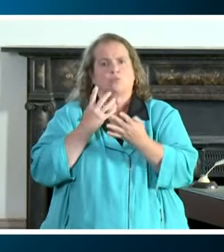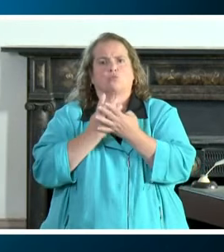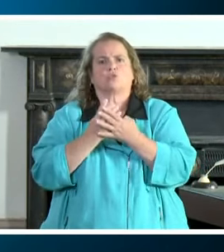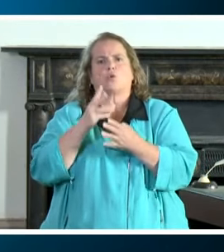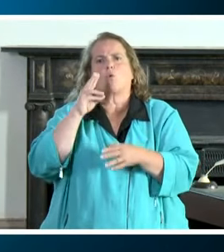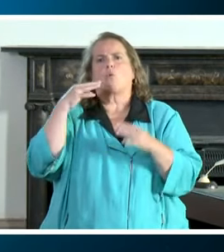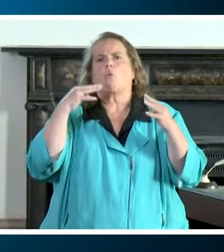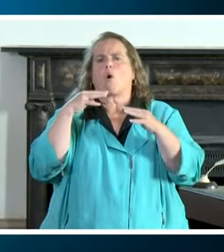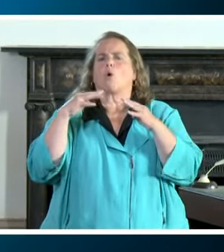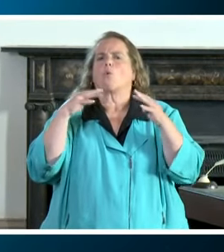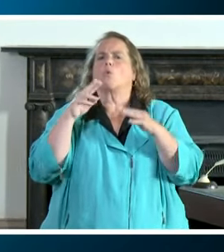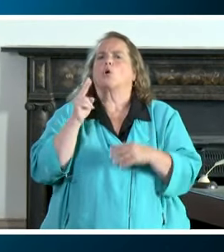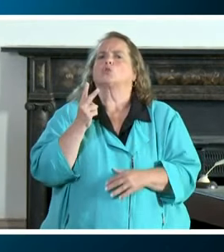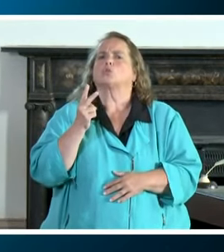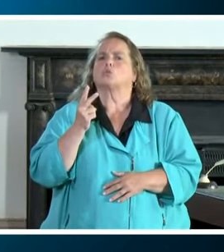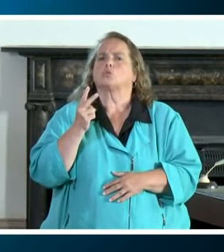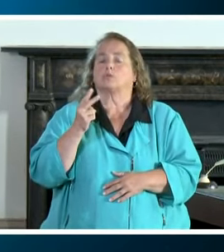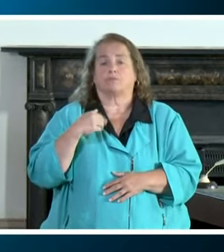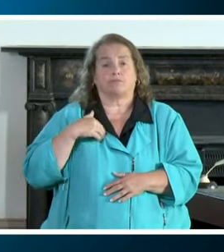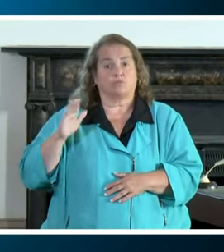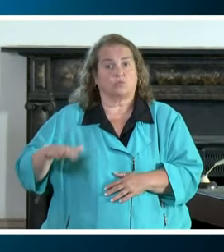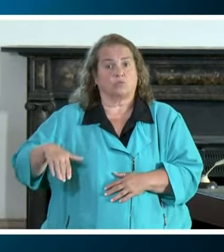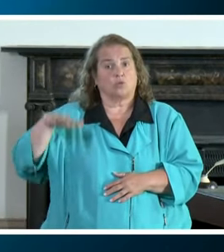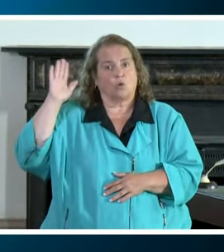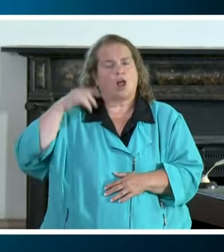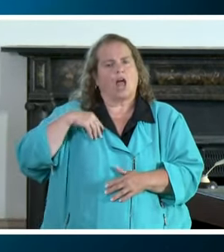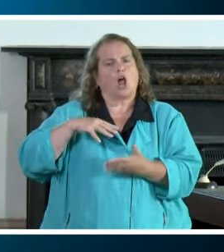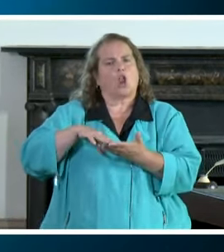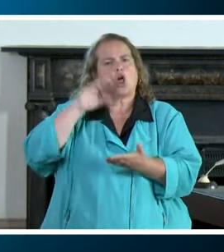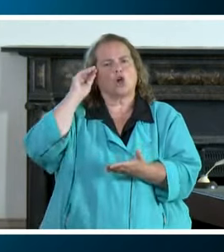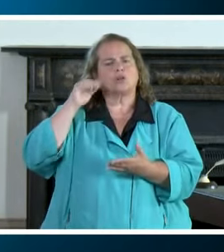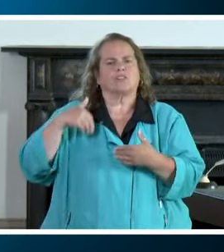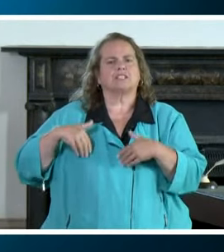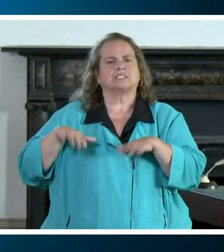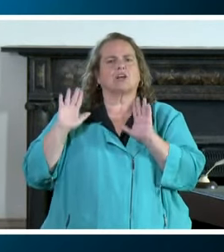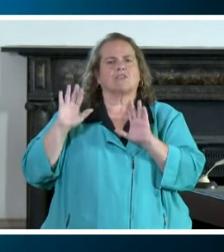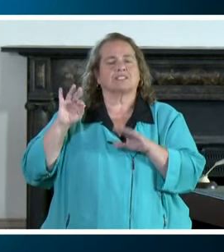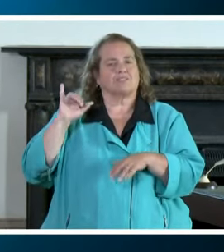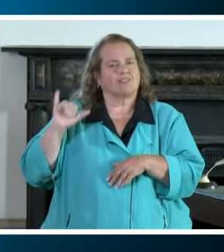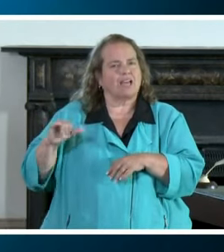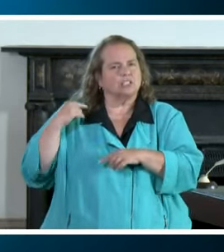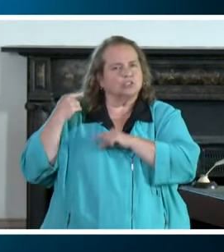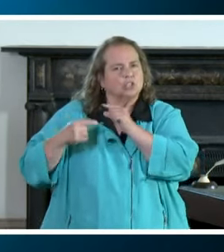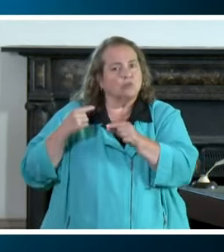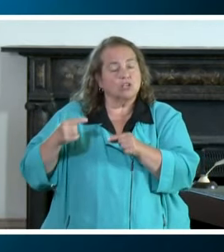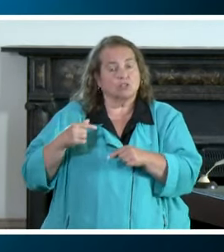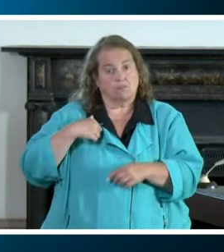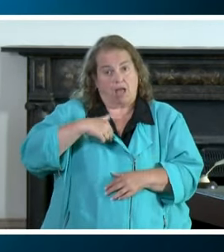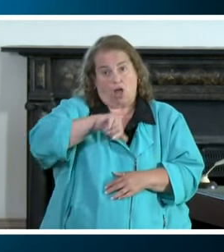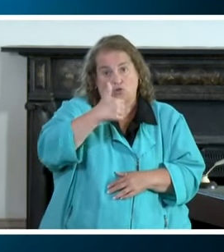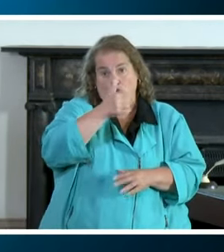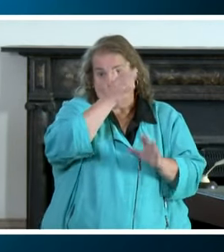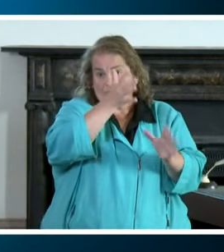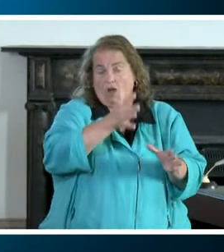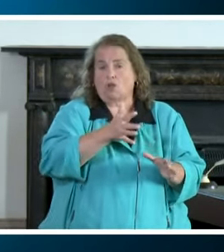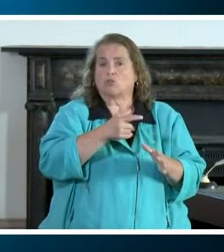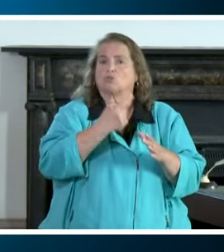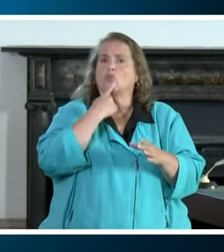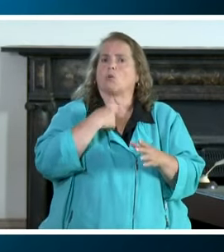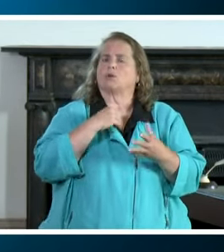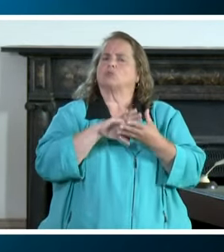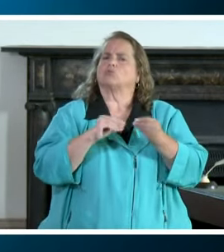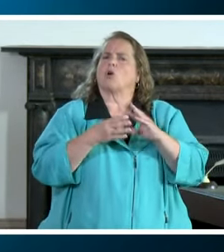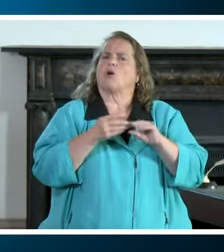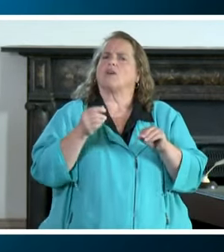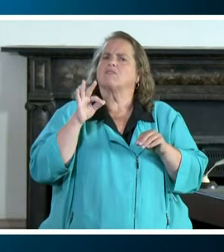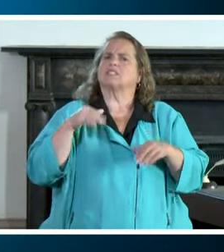World War II. And growing up, I learned the sacrifices of that generation. My other grandfather told me stories of the sacrifices made back